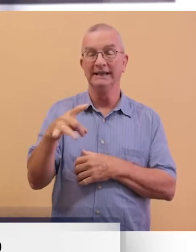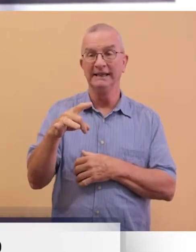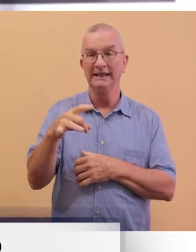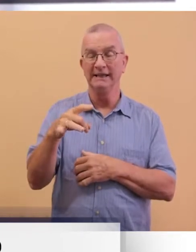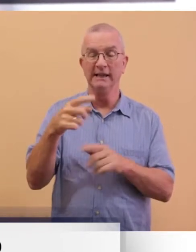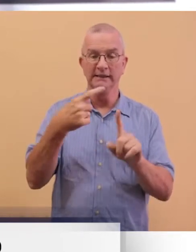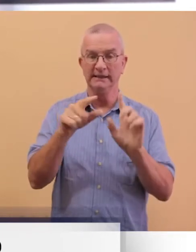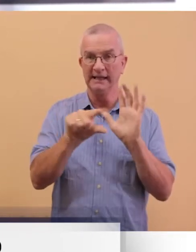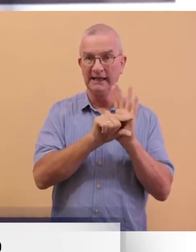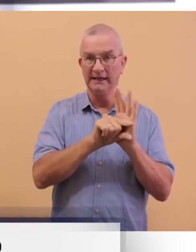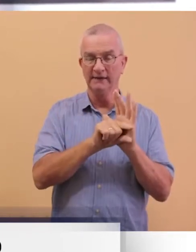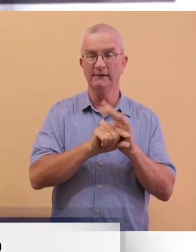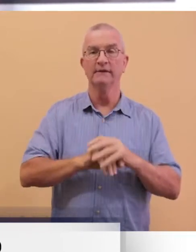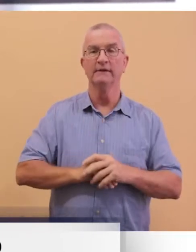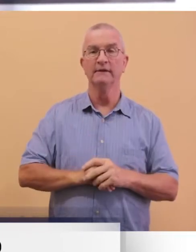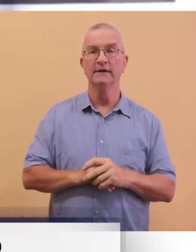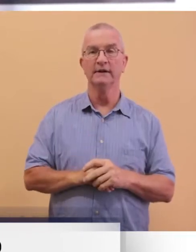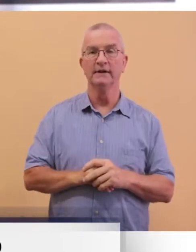negative.